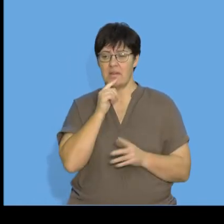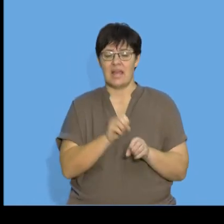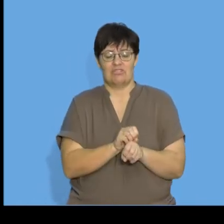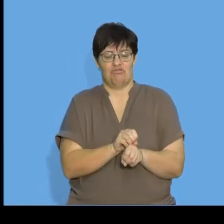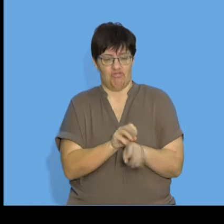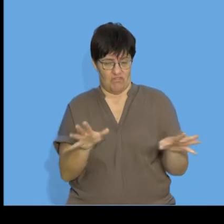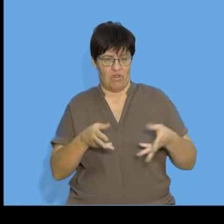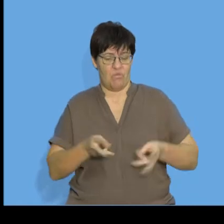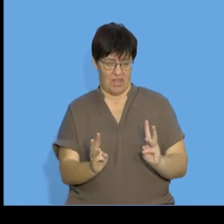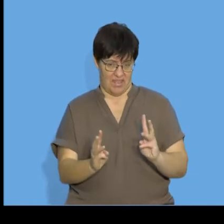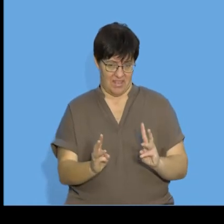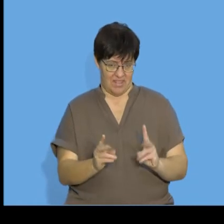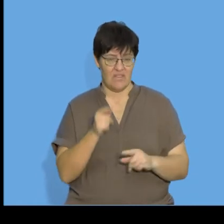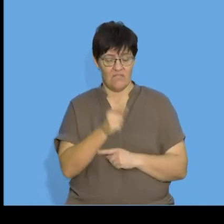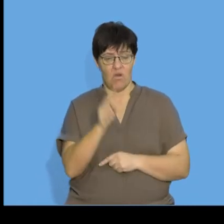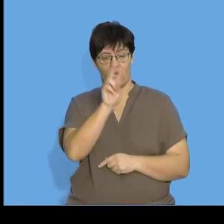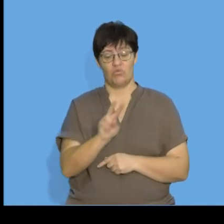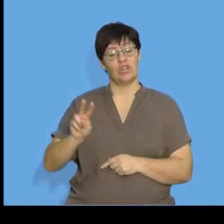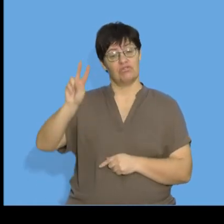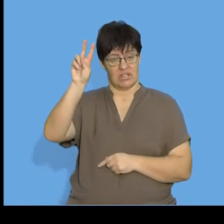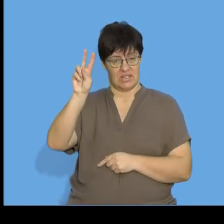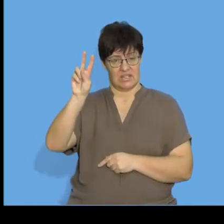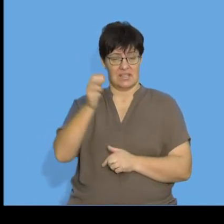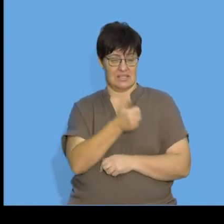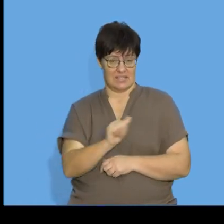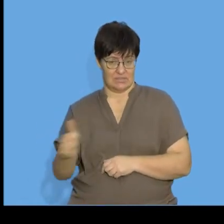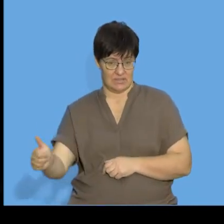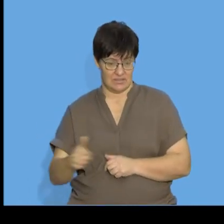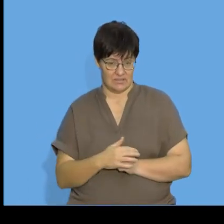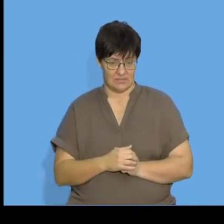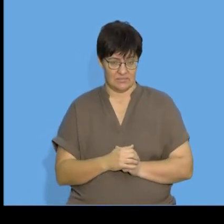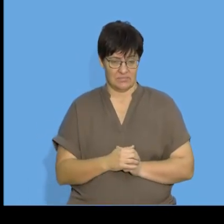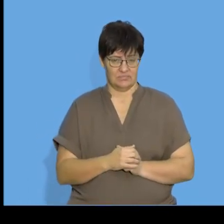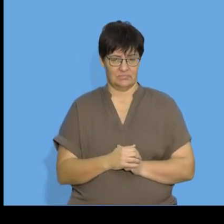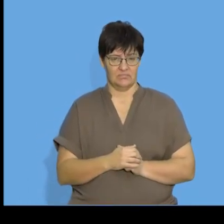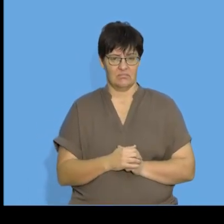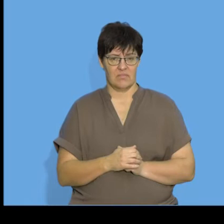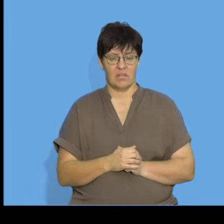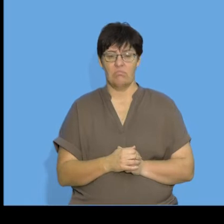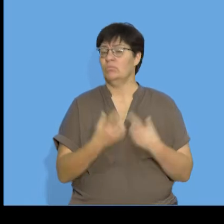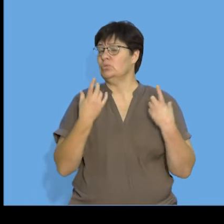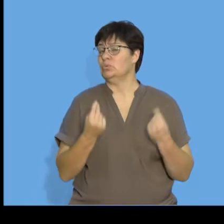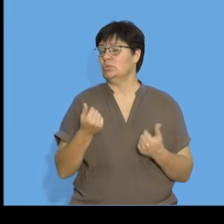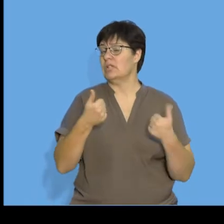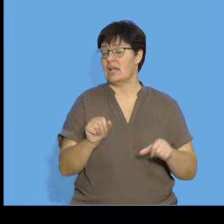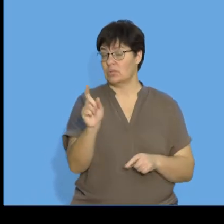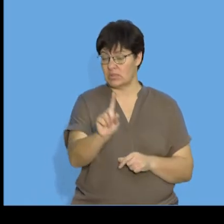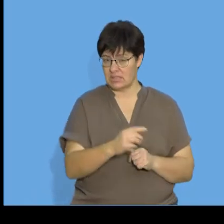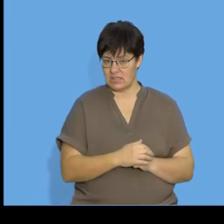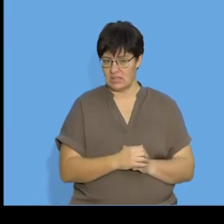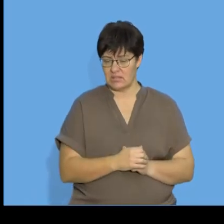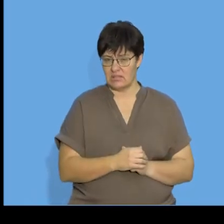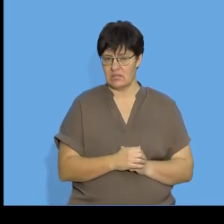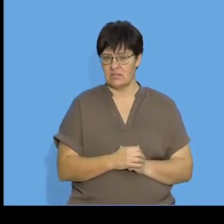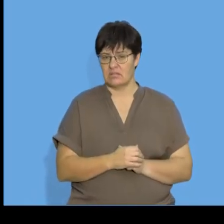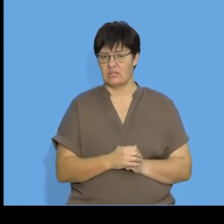form of a quadratic sequence. What I'm going to do with you next is